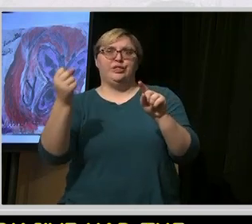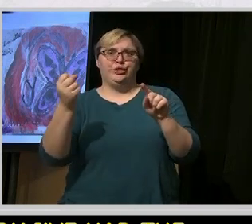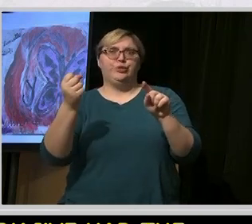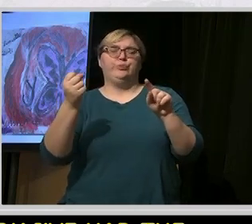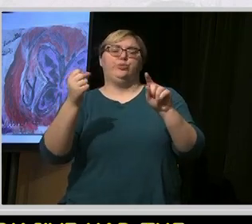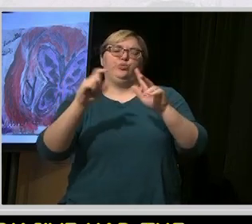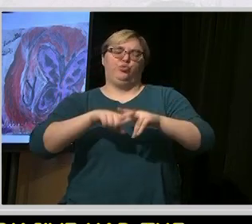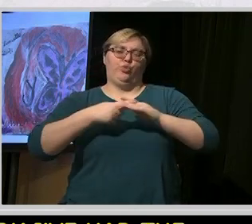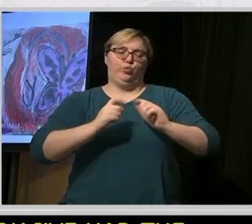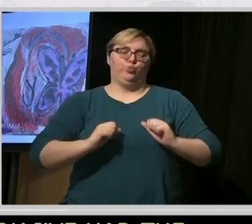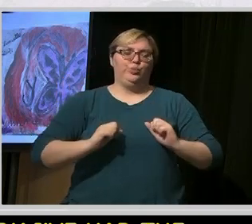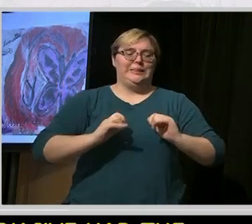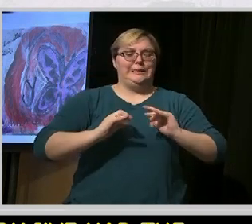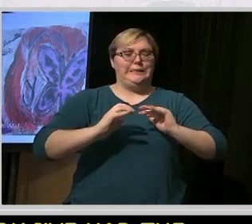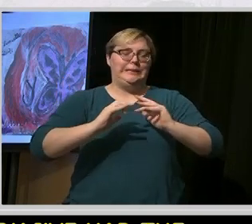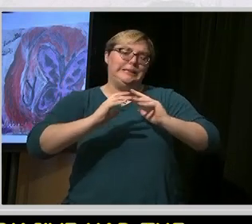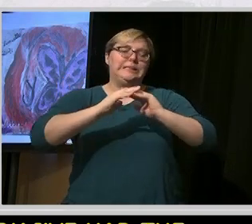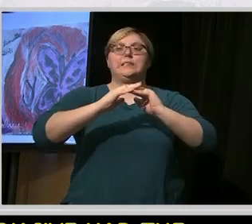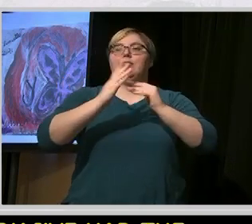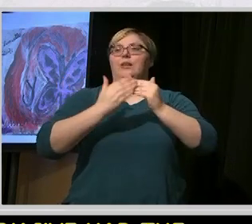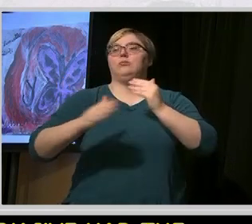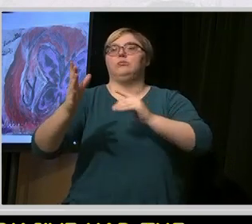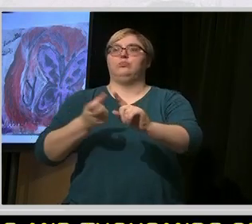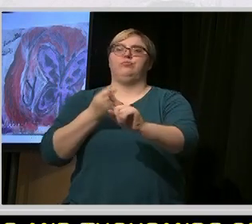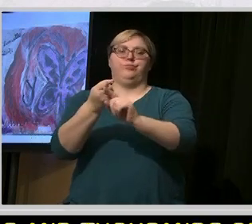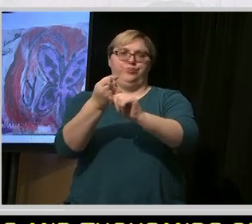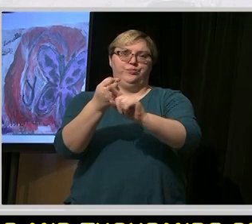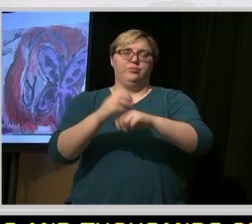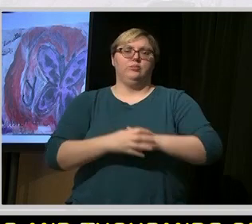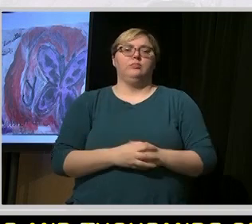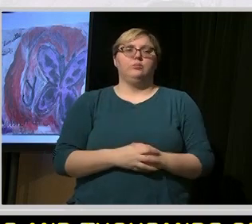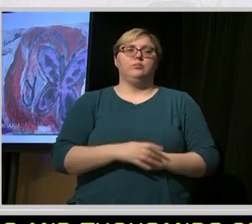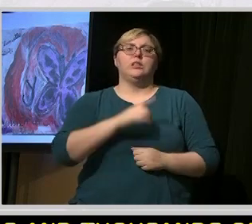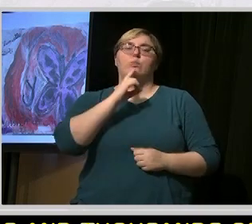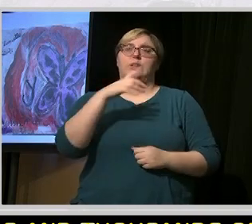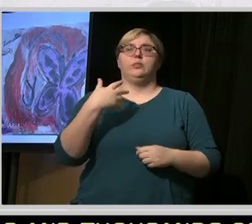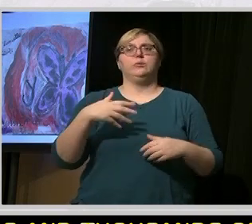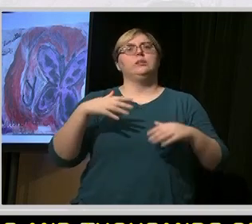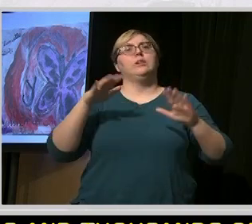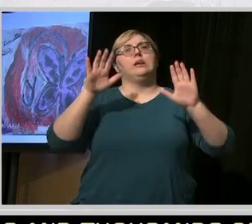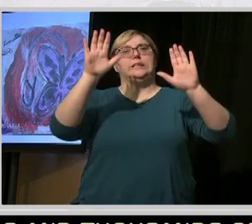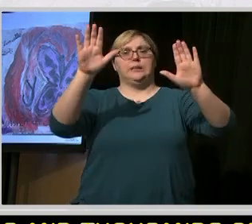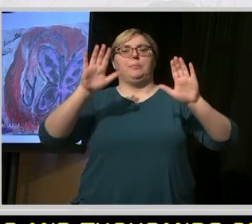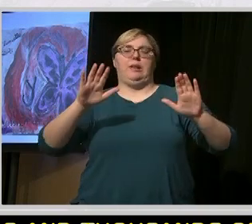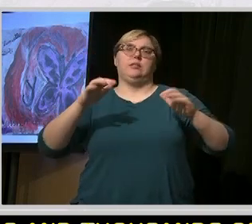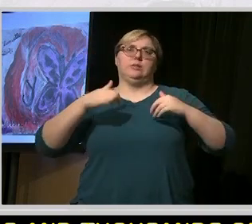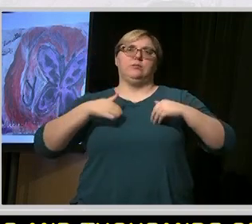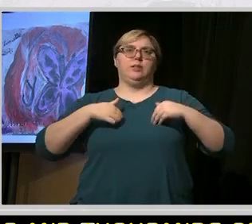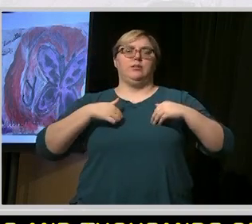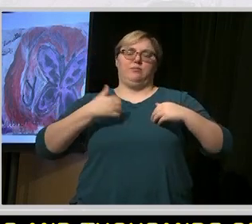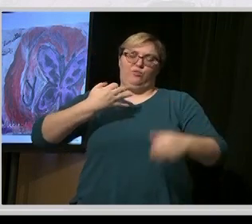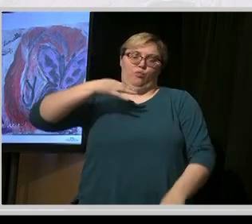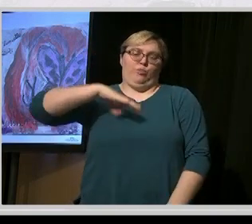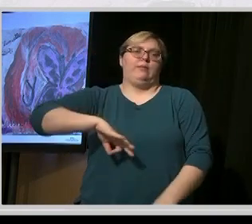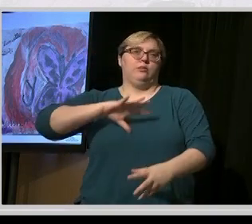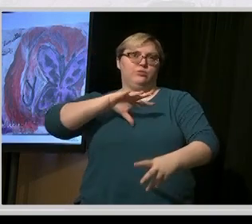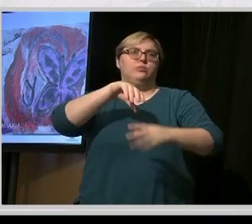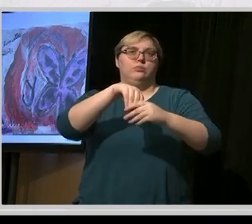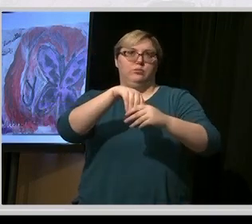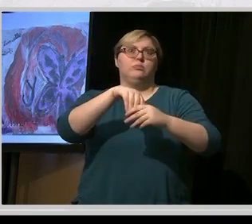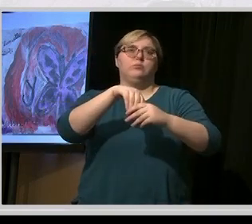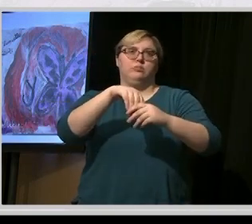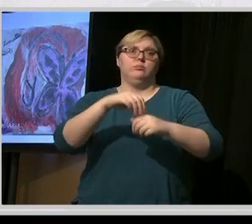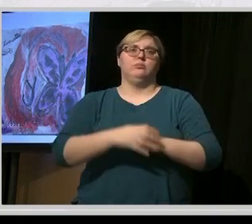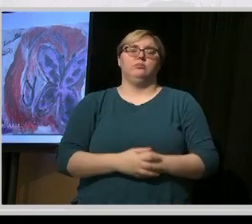that's a pretty extraordinary thing to be involved with. And this is like a once in a lifetime opportunity. This has never